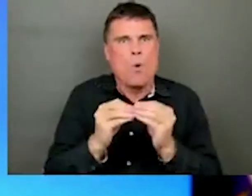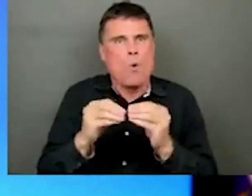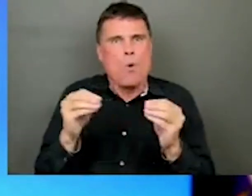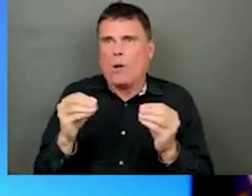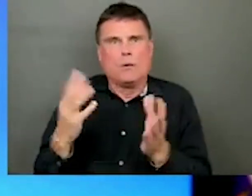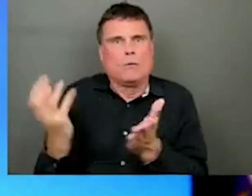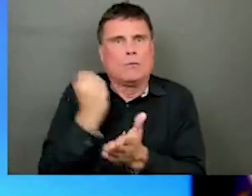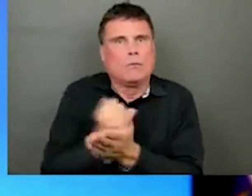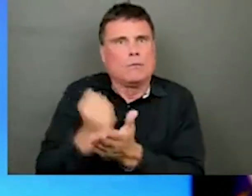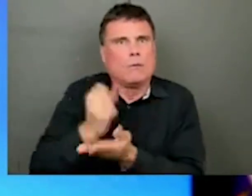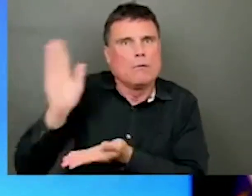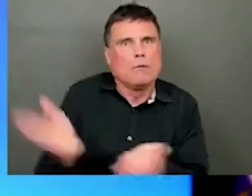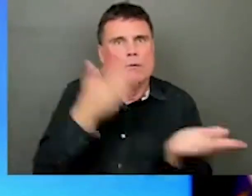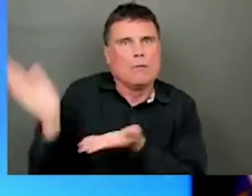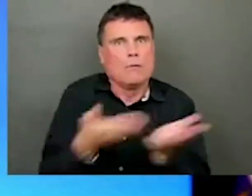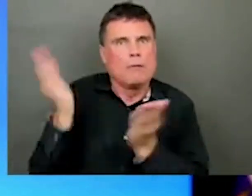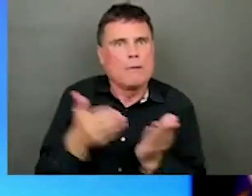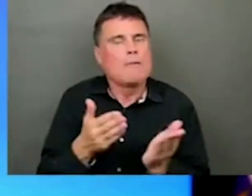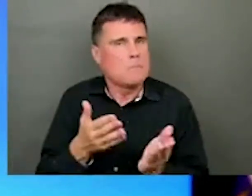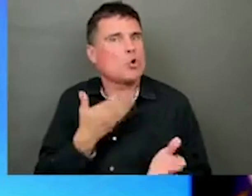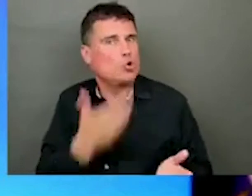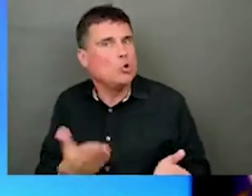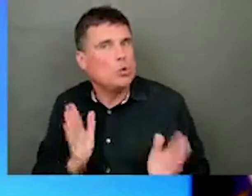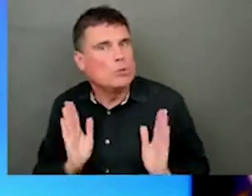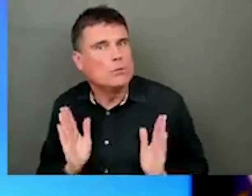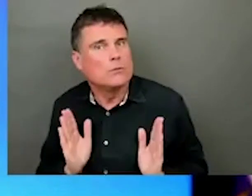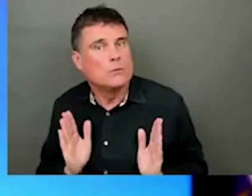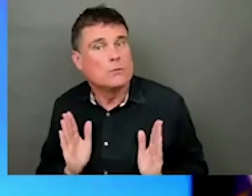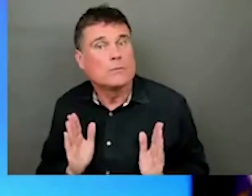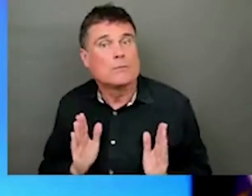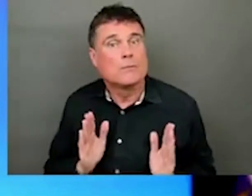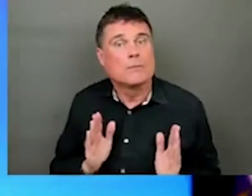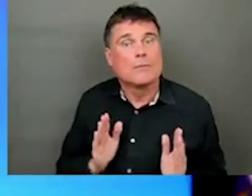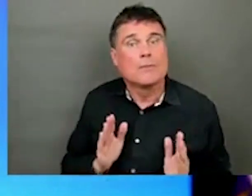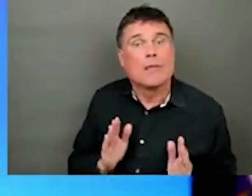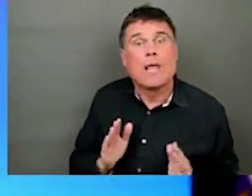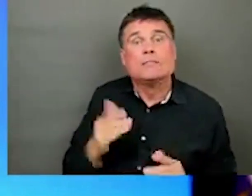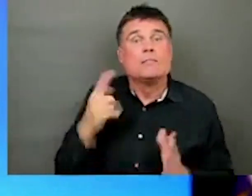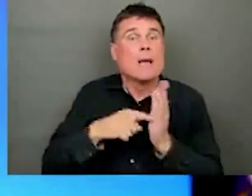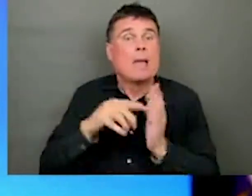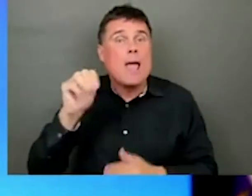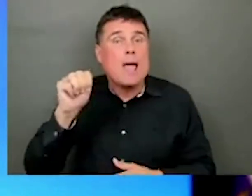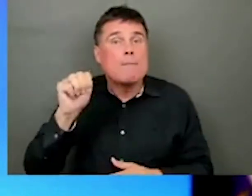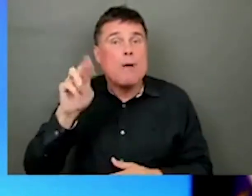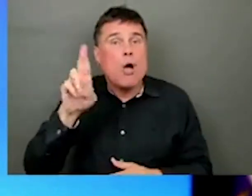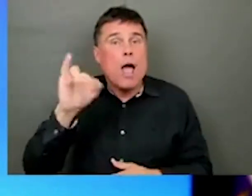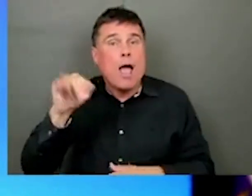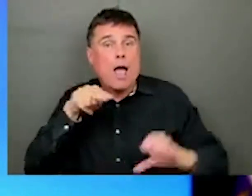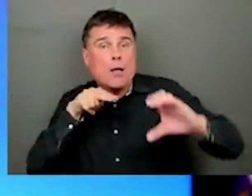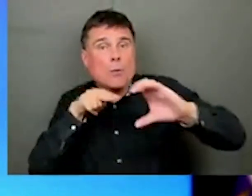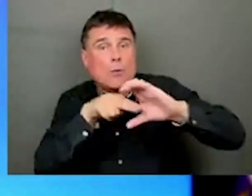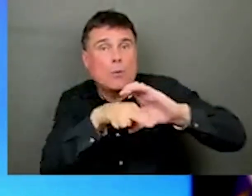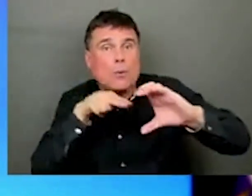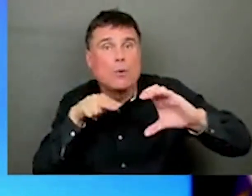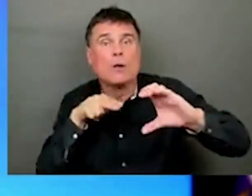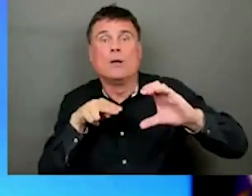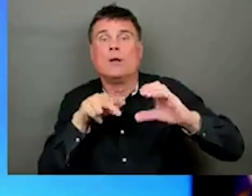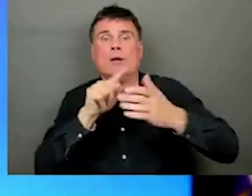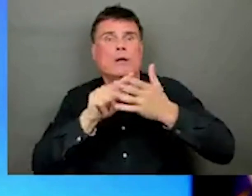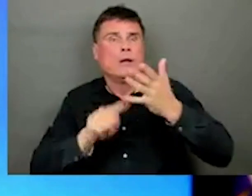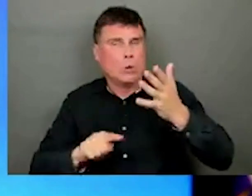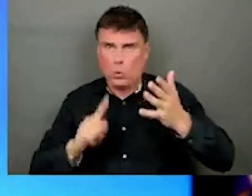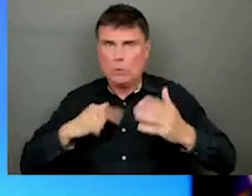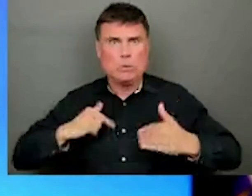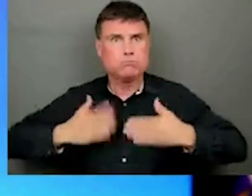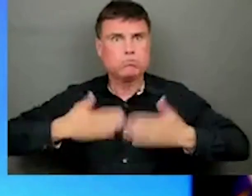before. Similarly with MRIs, similarly with other types of surgeries. So the surgical renewal plan has been exceptional and has been delivered